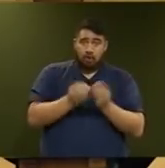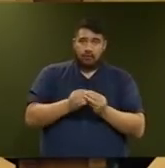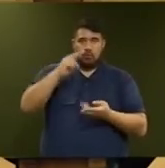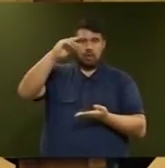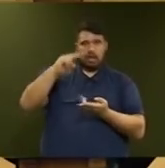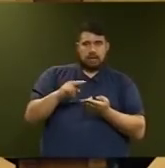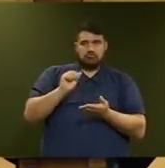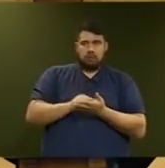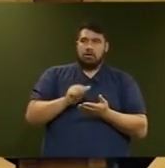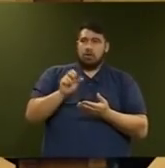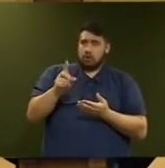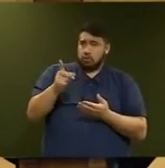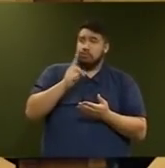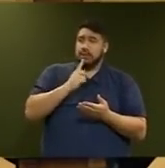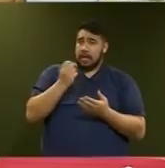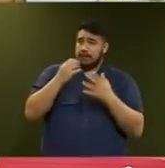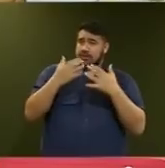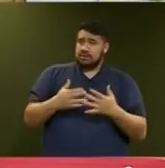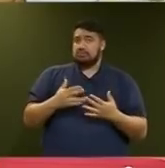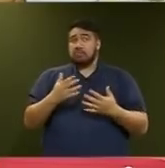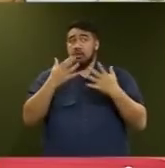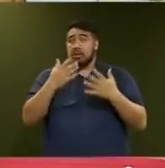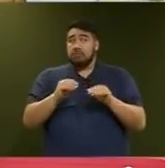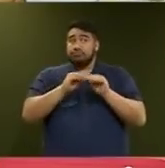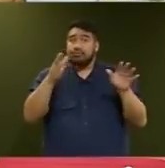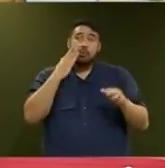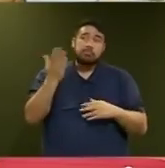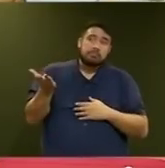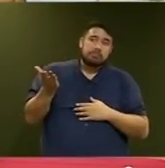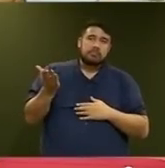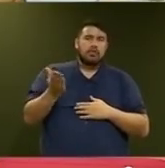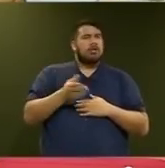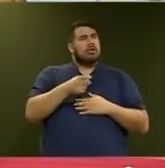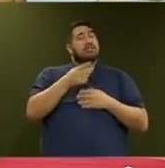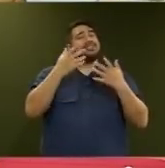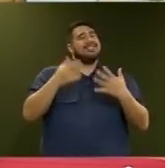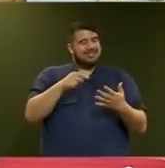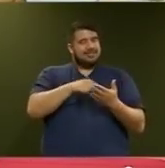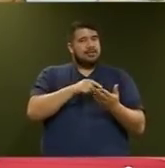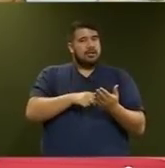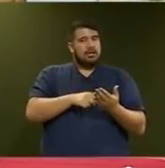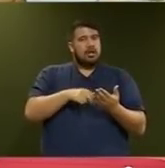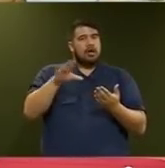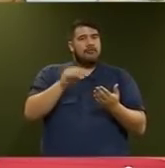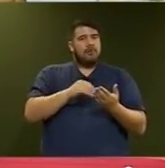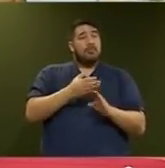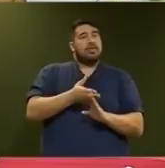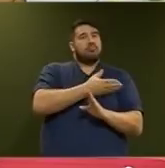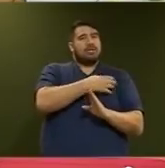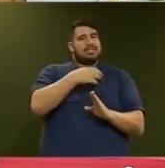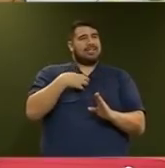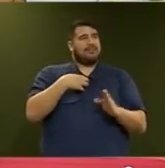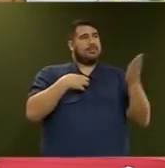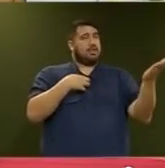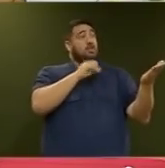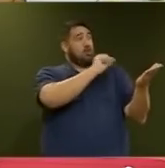he release those statistics? Mr Speaker, the statistics that I was referring to were ones that were given by the previous Government when I was in